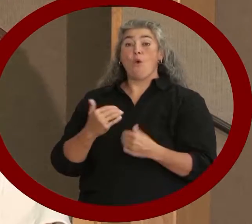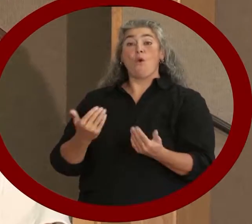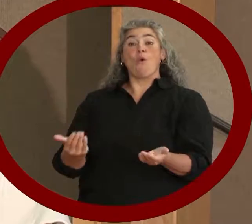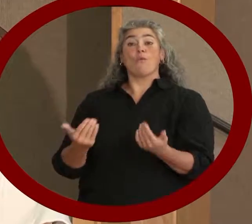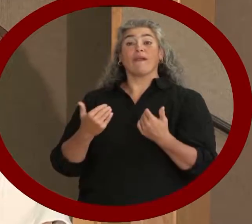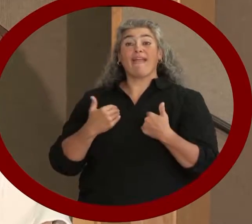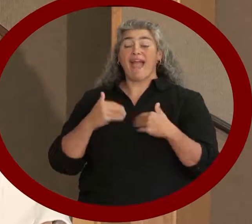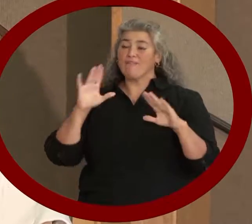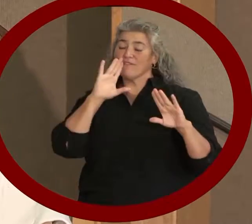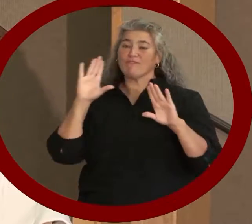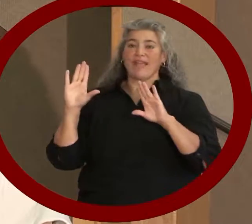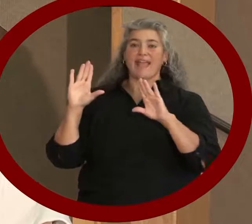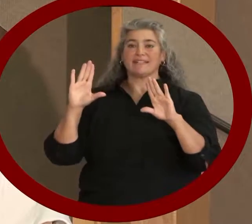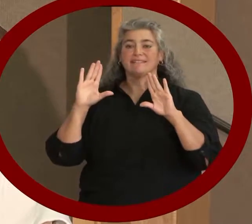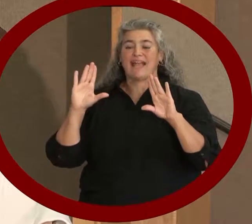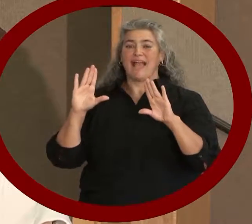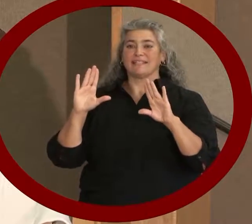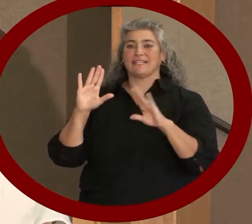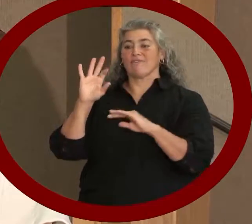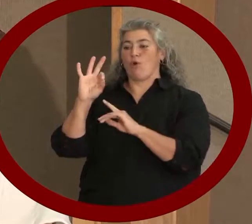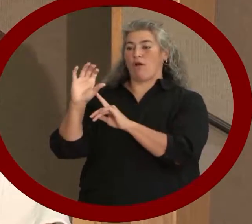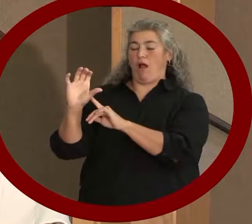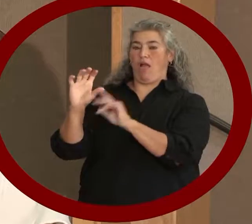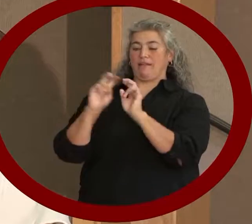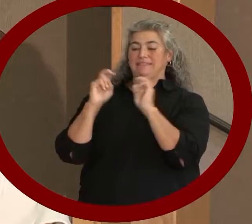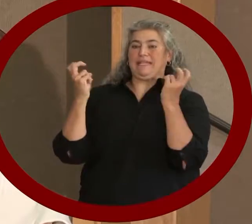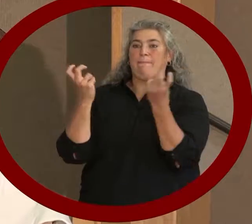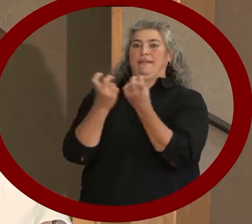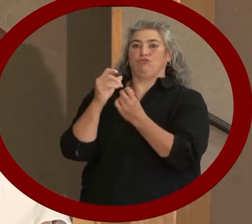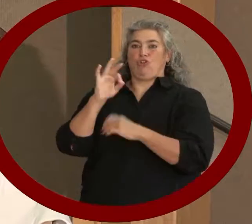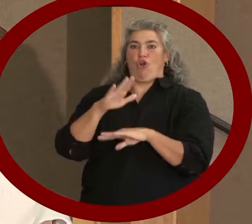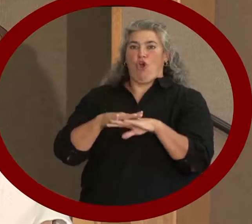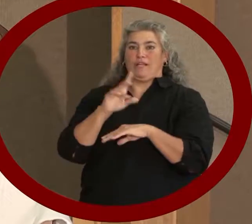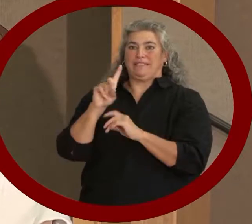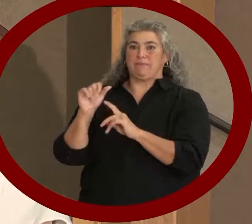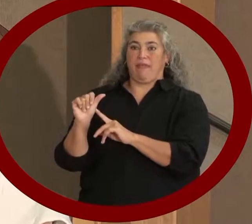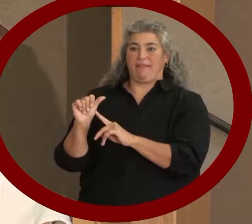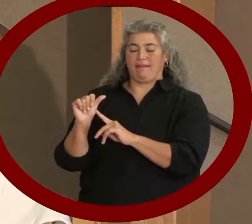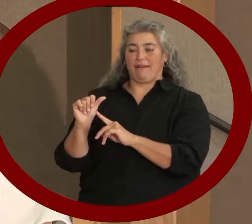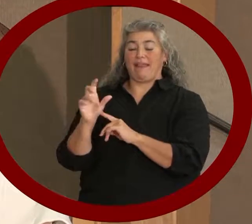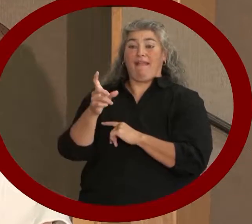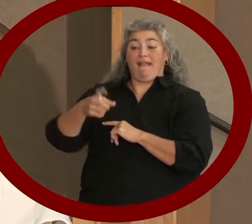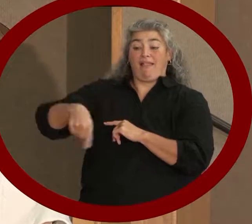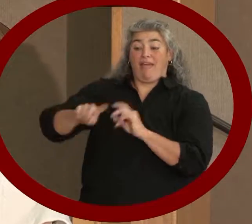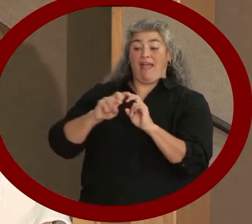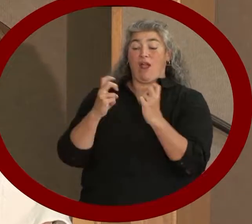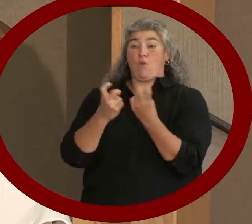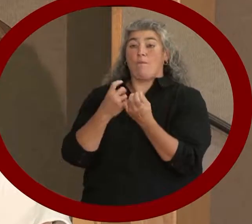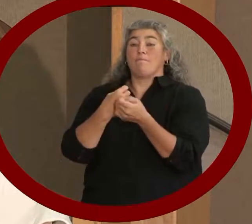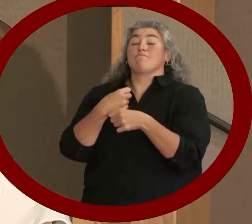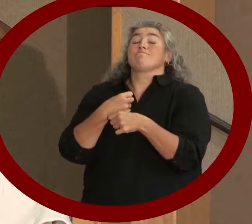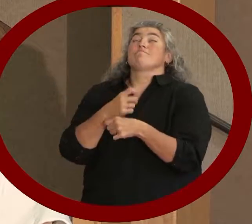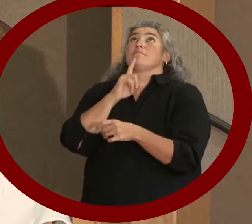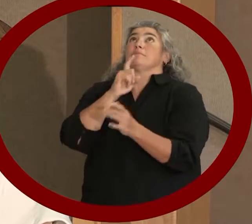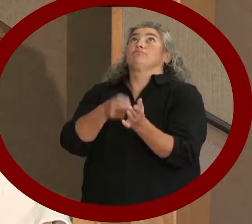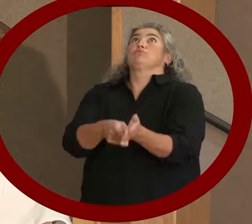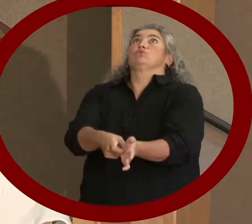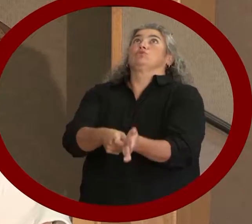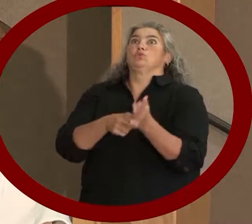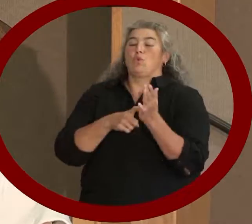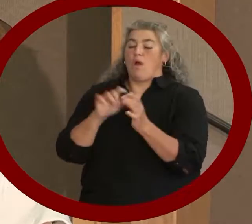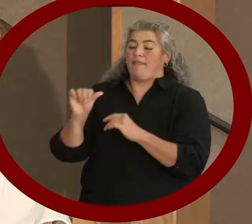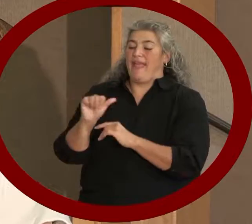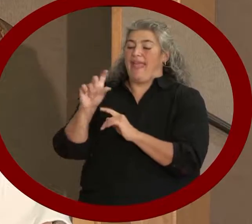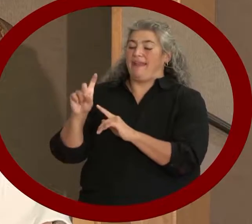Fort Collins Commission on Disability to serve as a compass to ensure the ADA, as the Bill of Rights